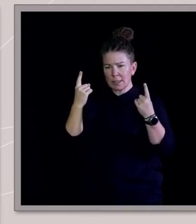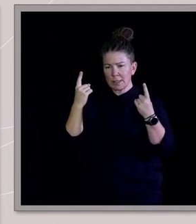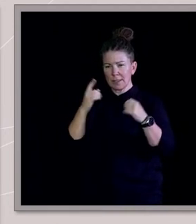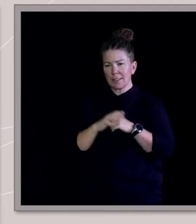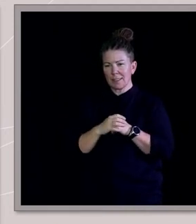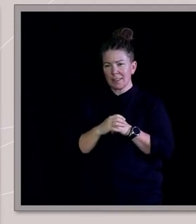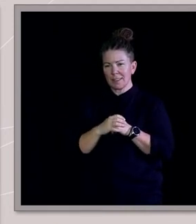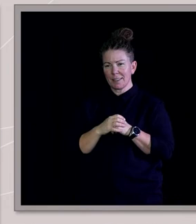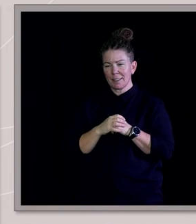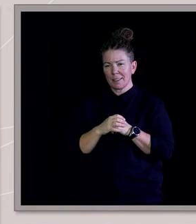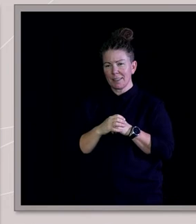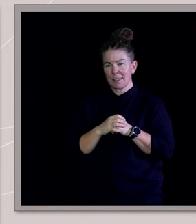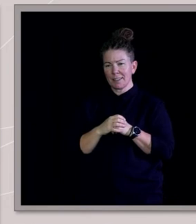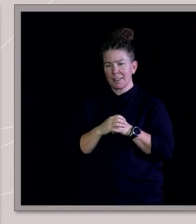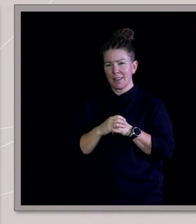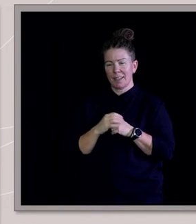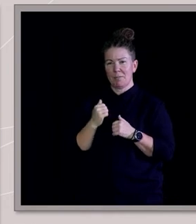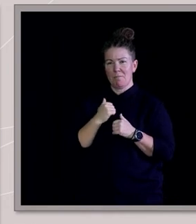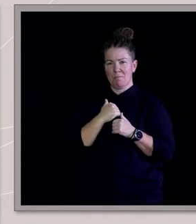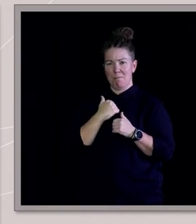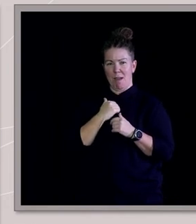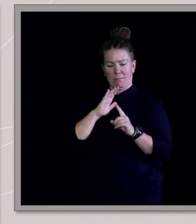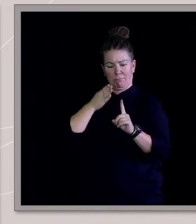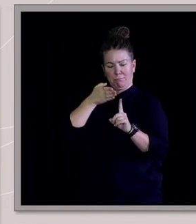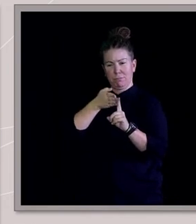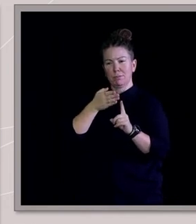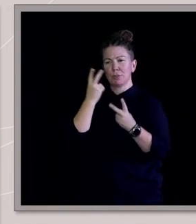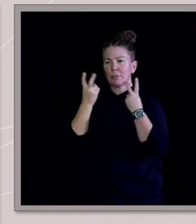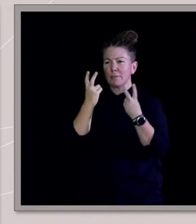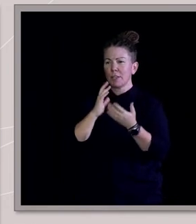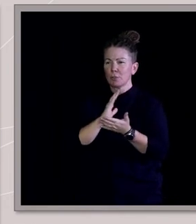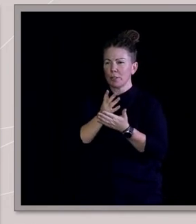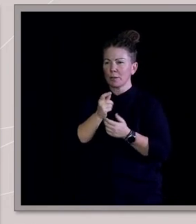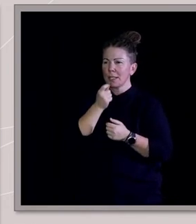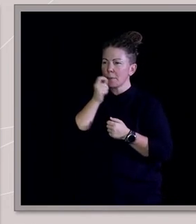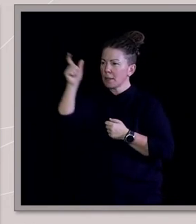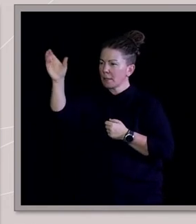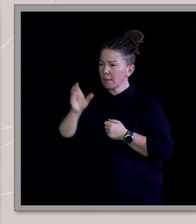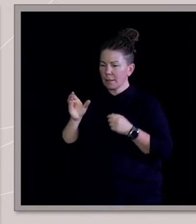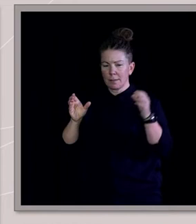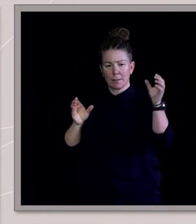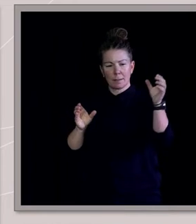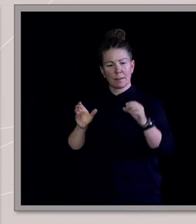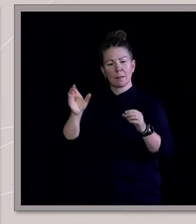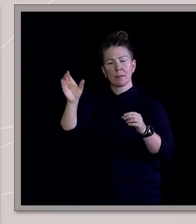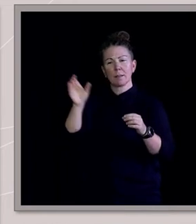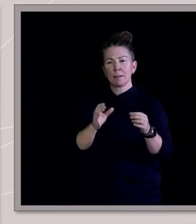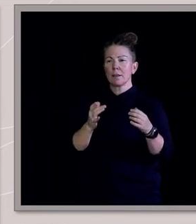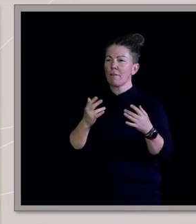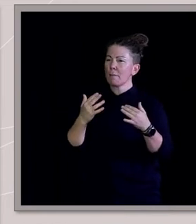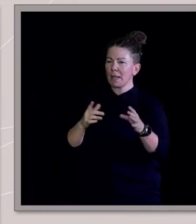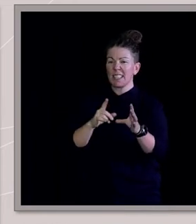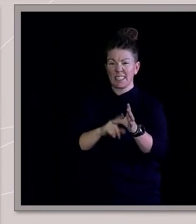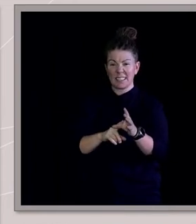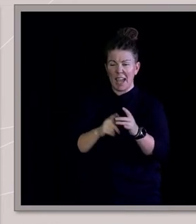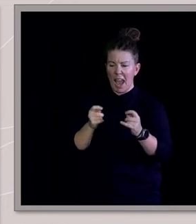this is kind of my journey with truth that I want to talk to you about today, that it just came in little fragments over many years. And it's only